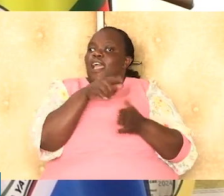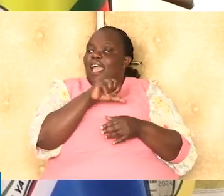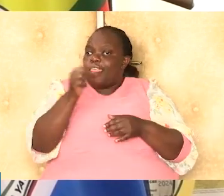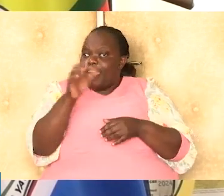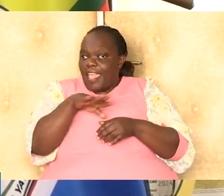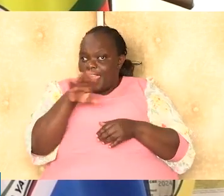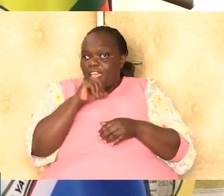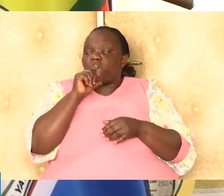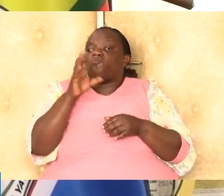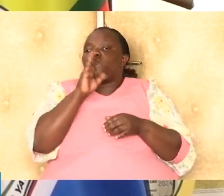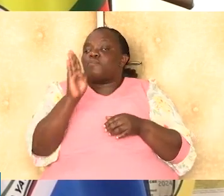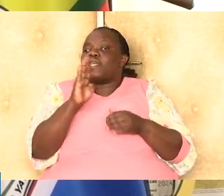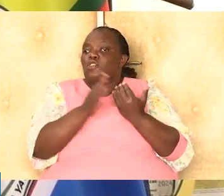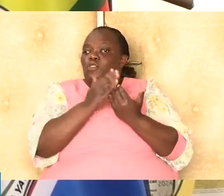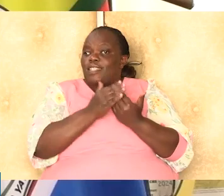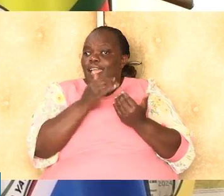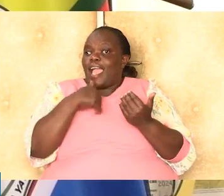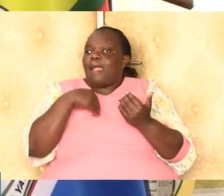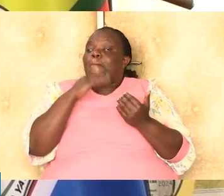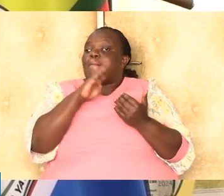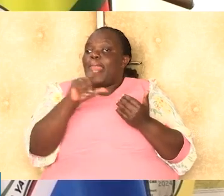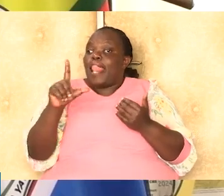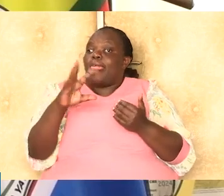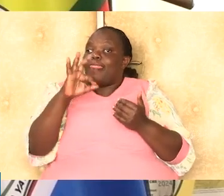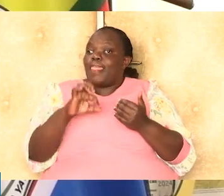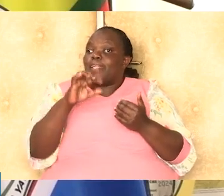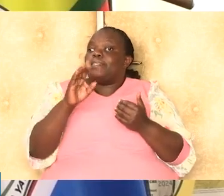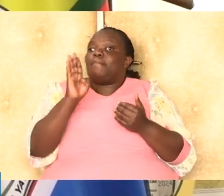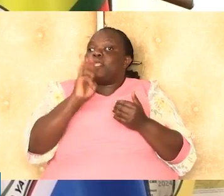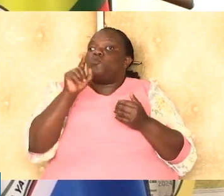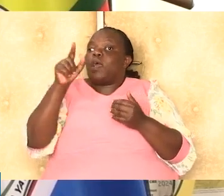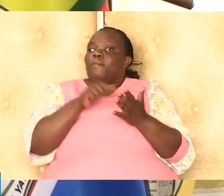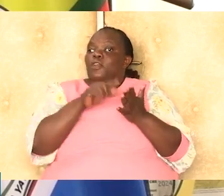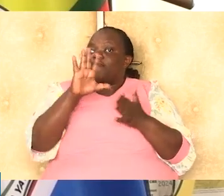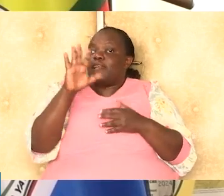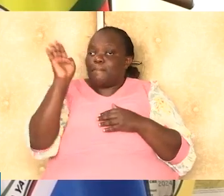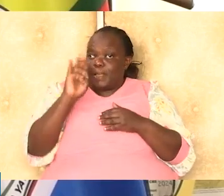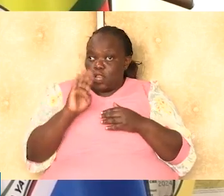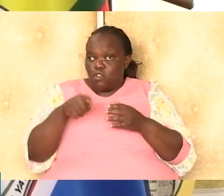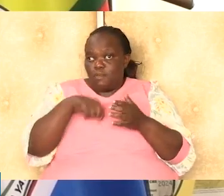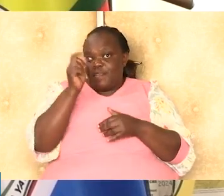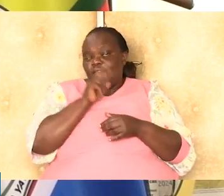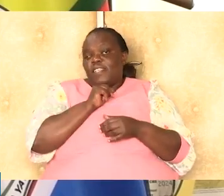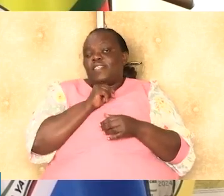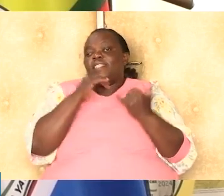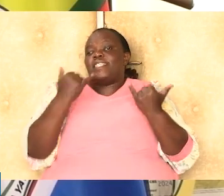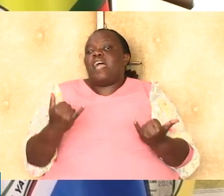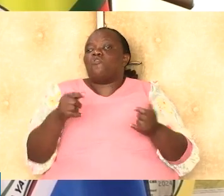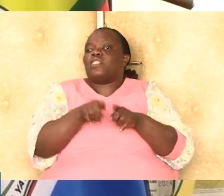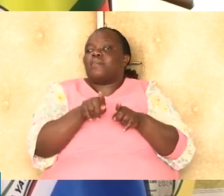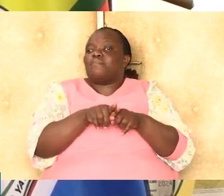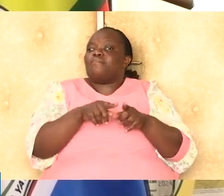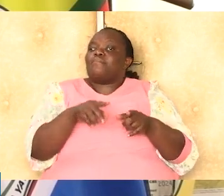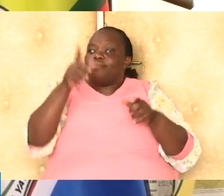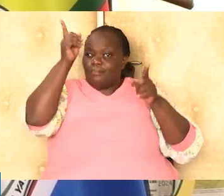are not going to be considered. We have a bill of 30 billion and we've already paid 1.5 billion. So, that is it. Now, also, there has